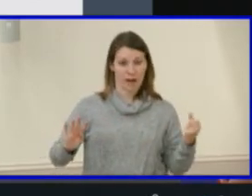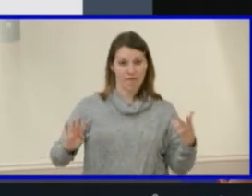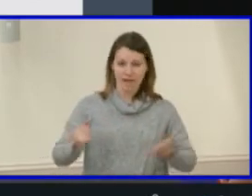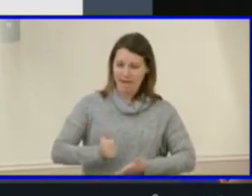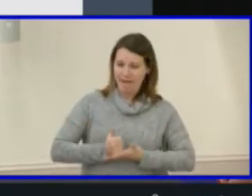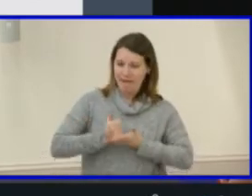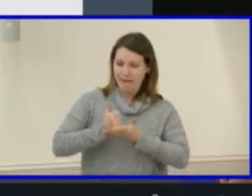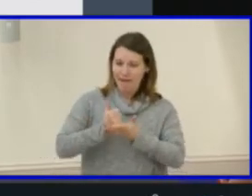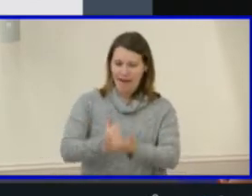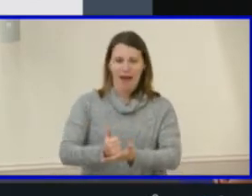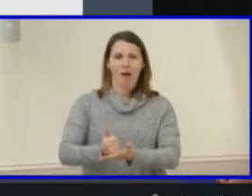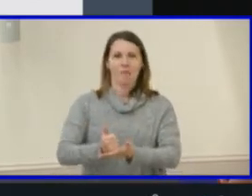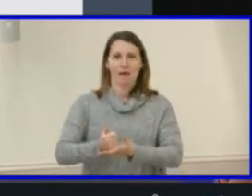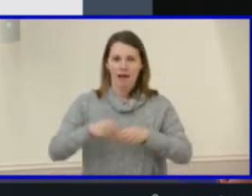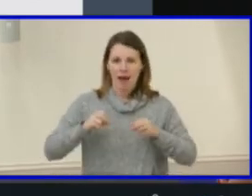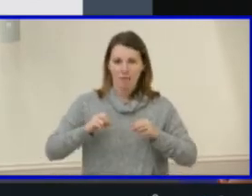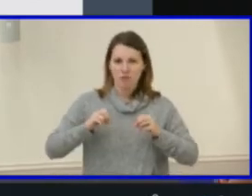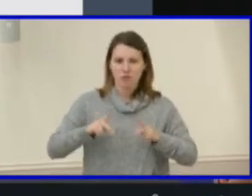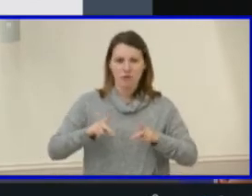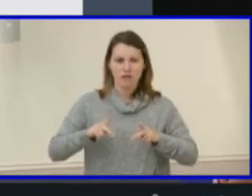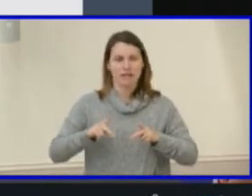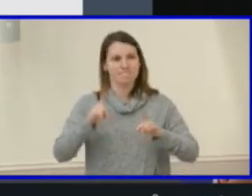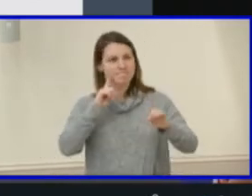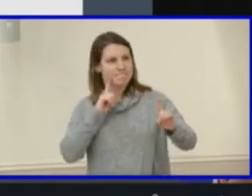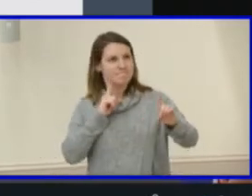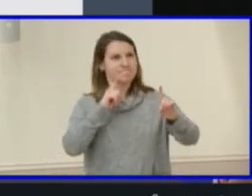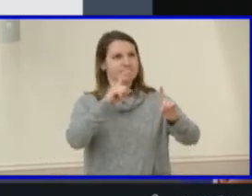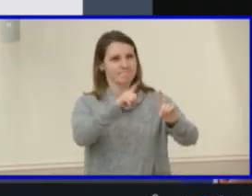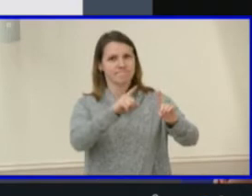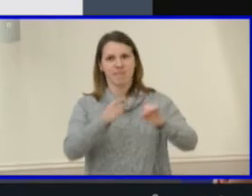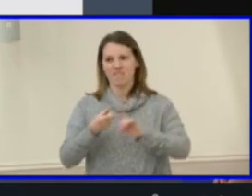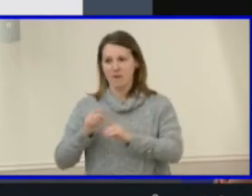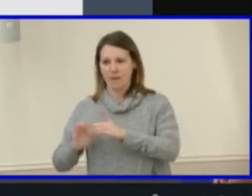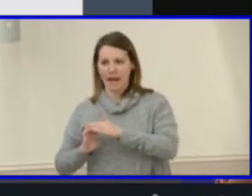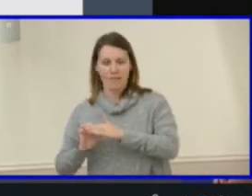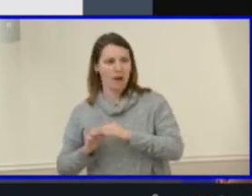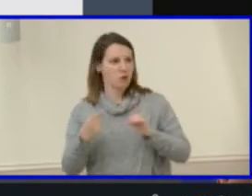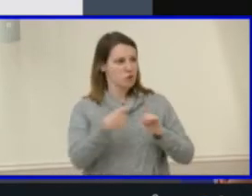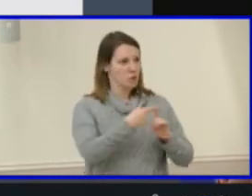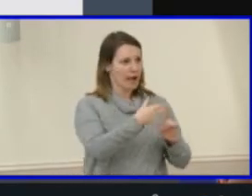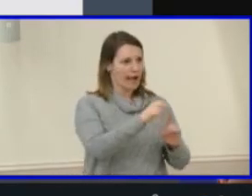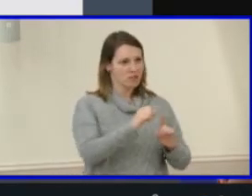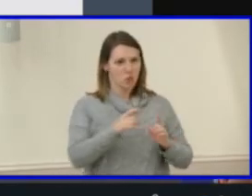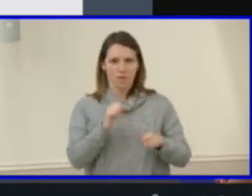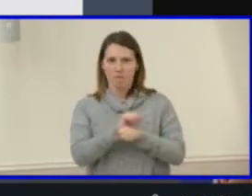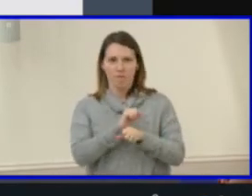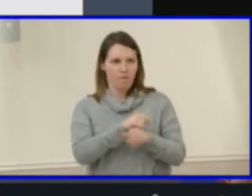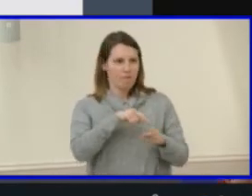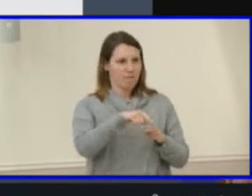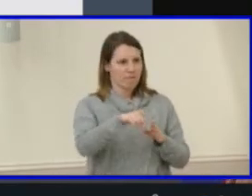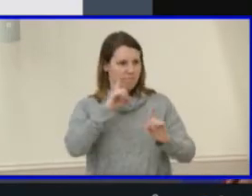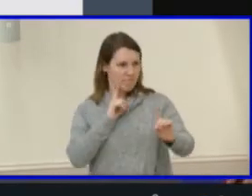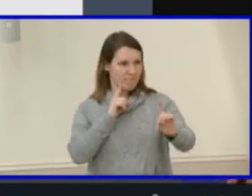seamless vertical academic and career planning process from elementary through high school graduation. We look forward to providing additional